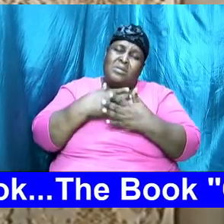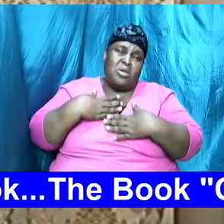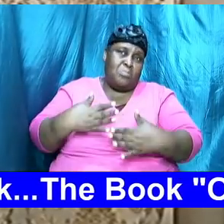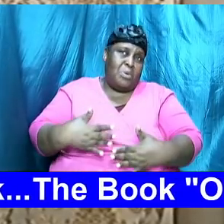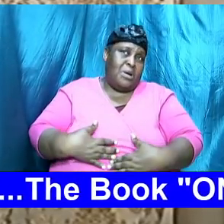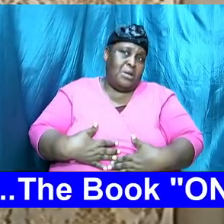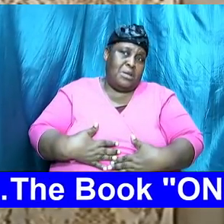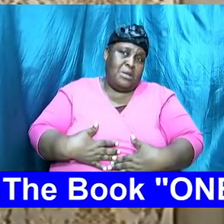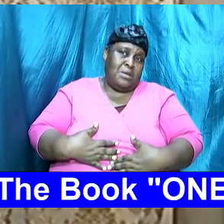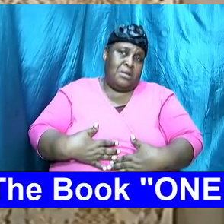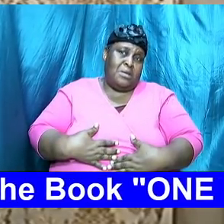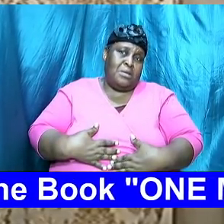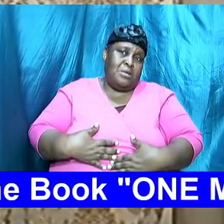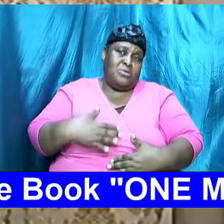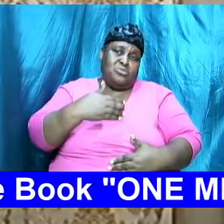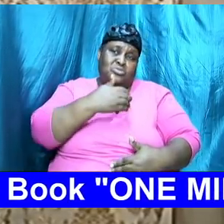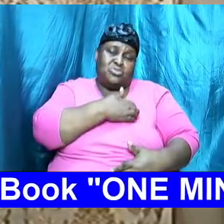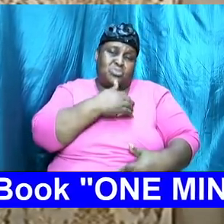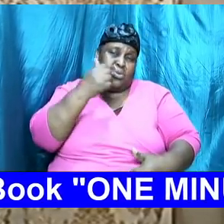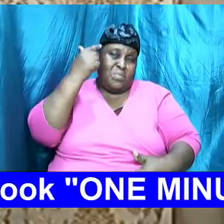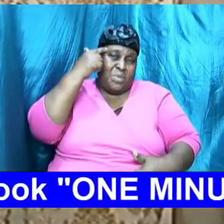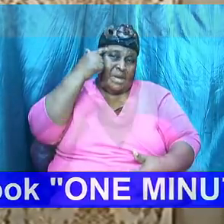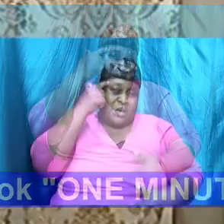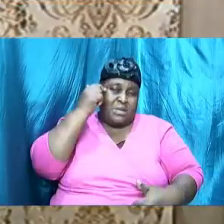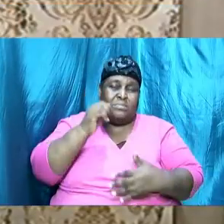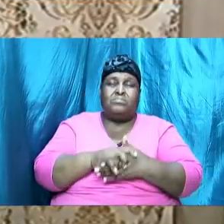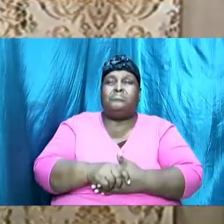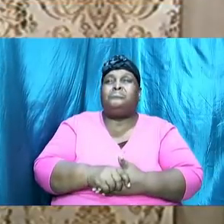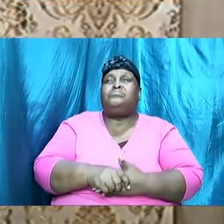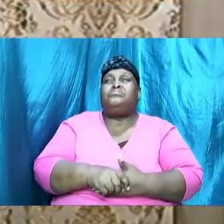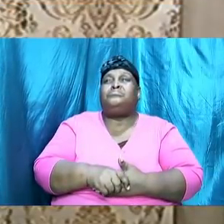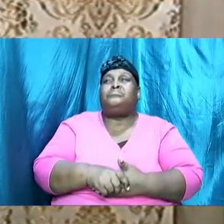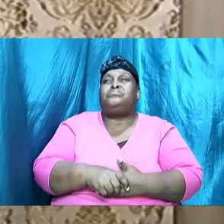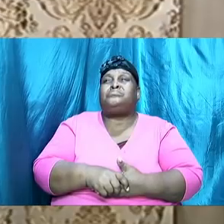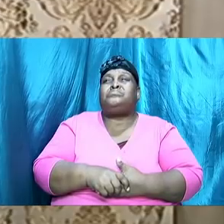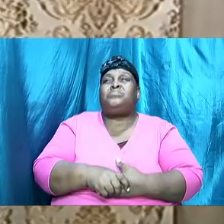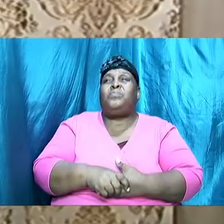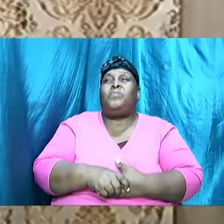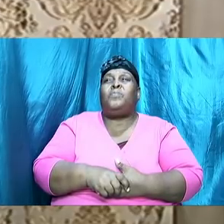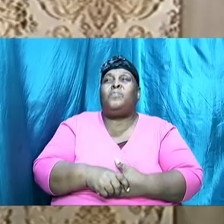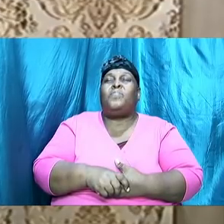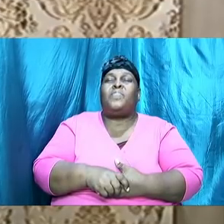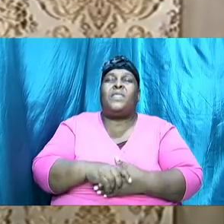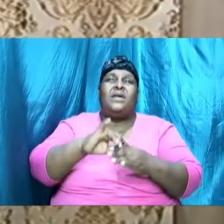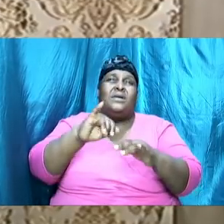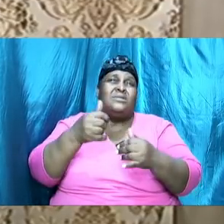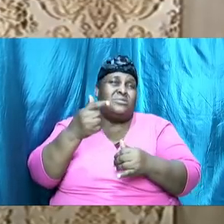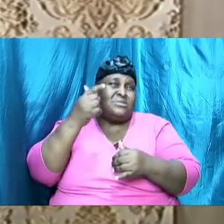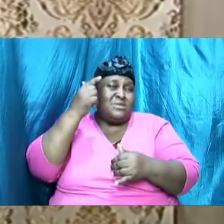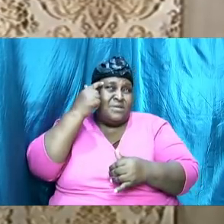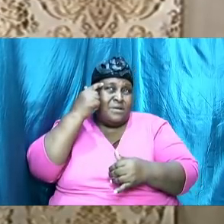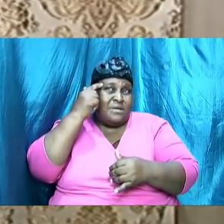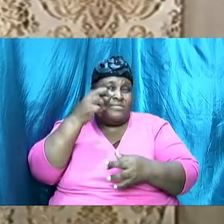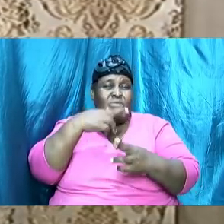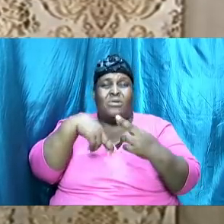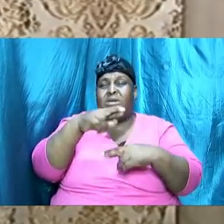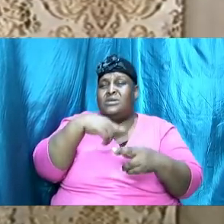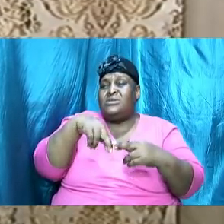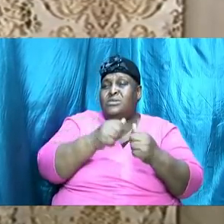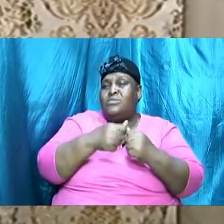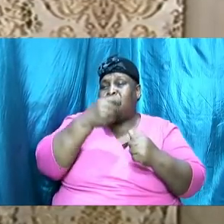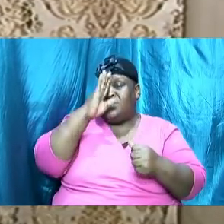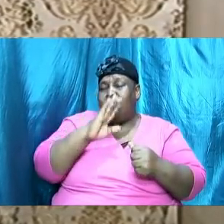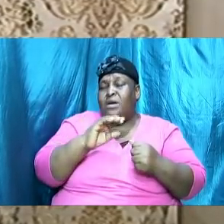to. And so is the saying. And so just the thought of relationship with God blows our